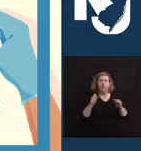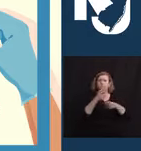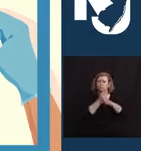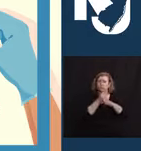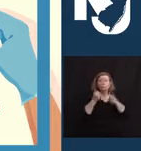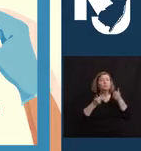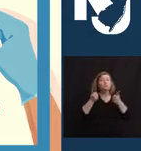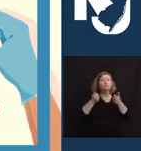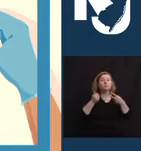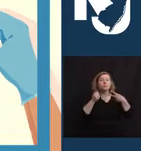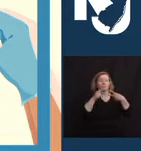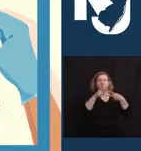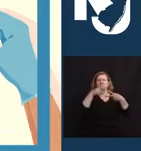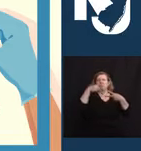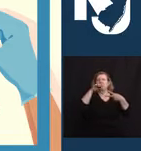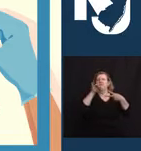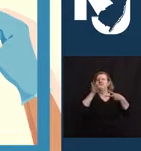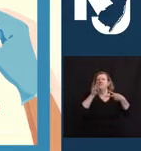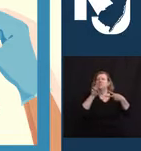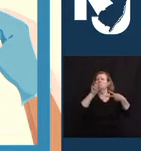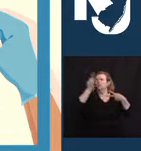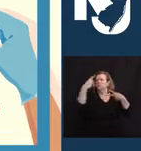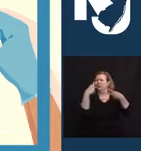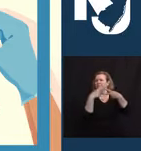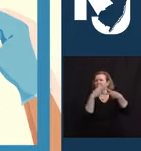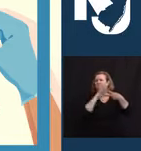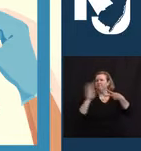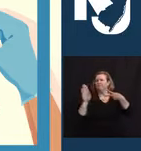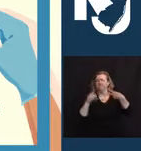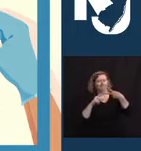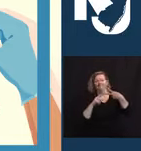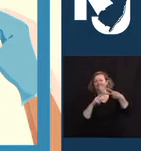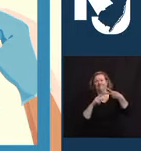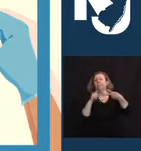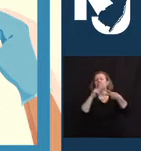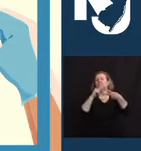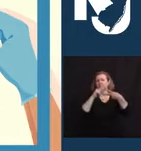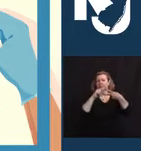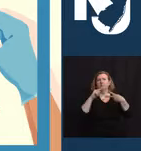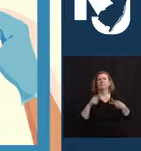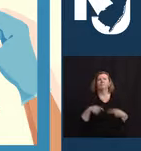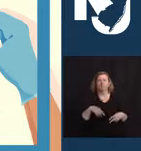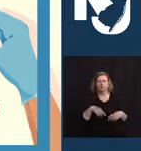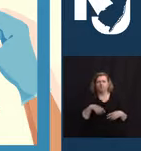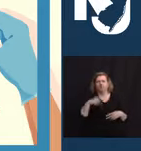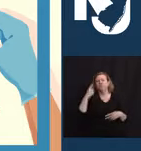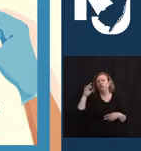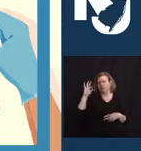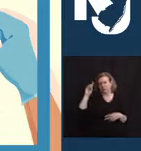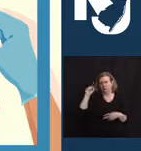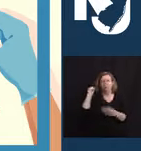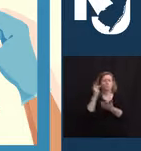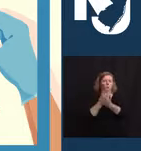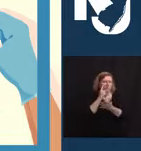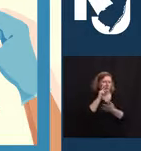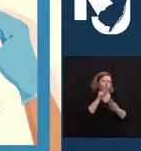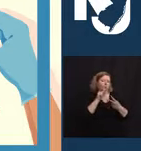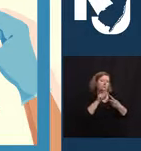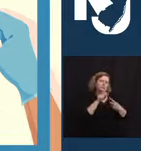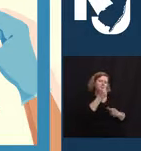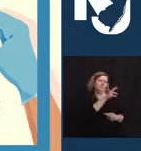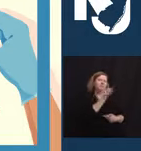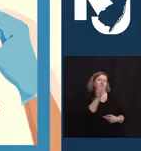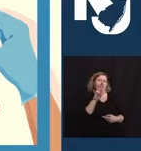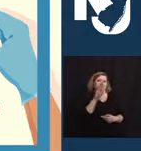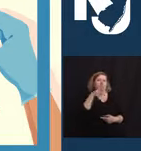Pfizer vaccine, which has emergency use authorization for these individuals. And, by the way, if you're 16 or 17, you must